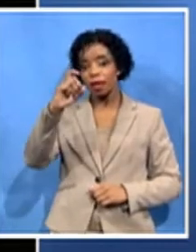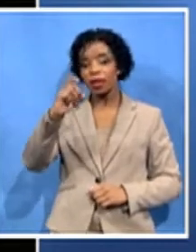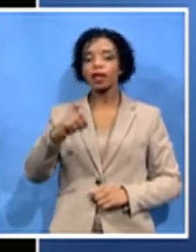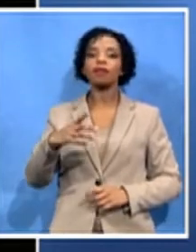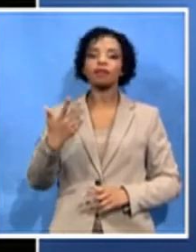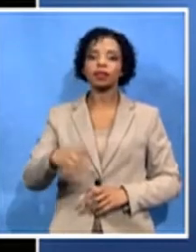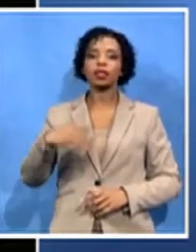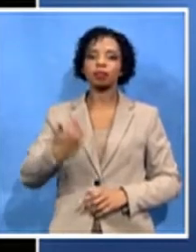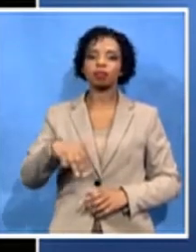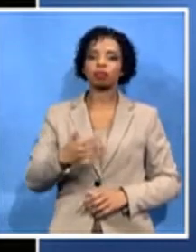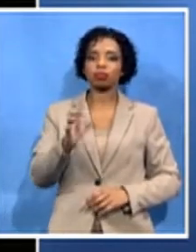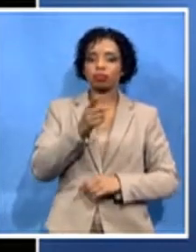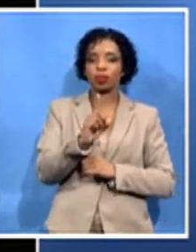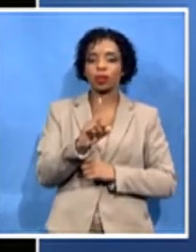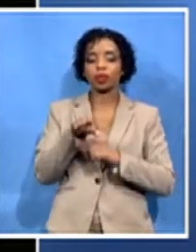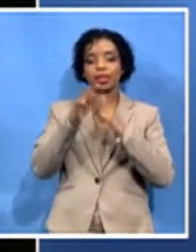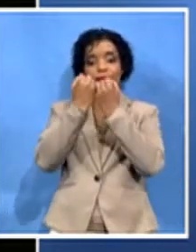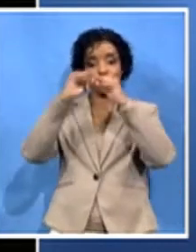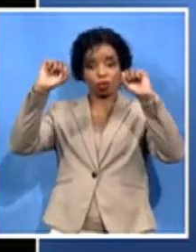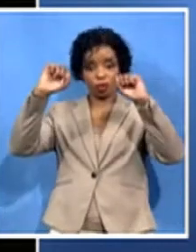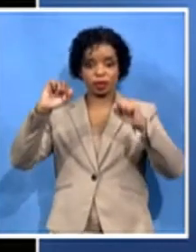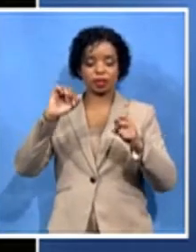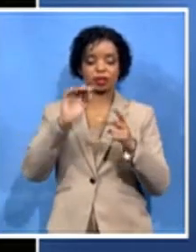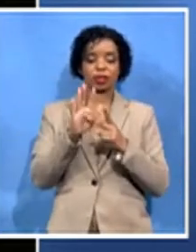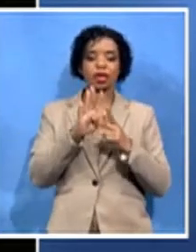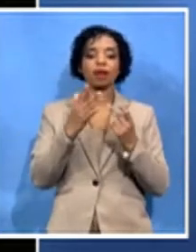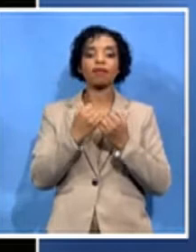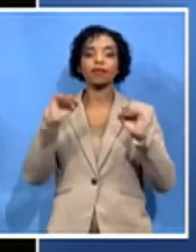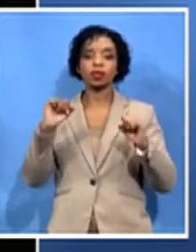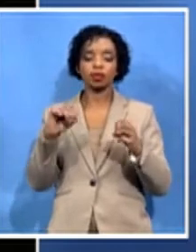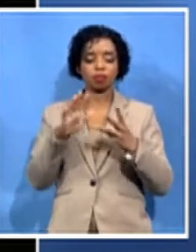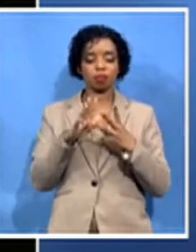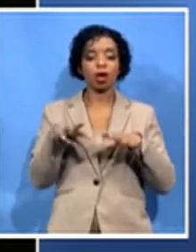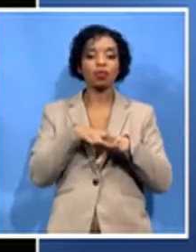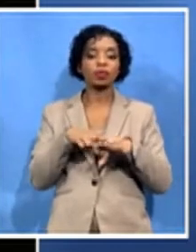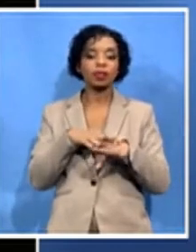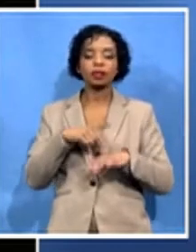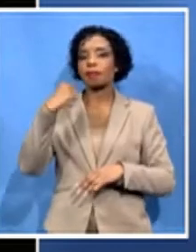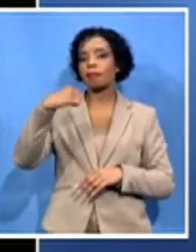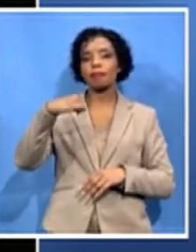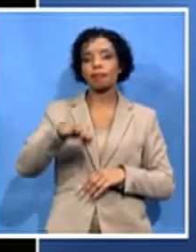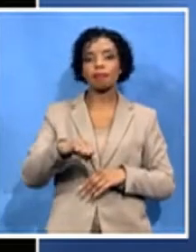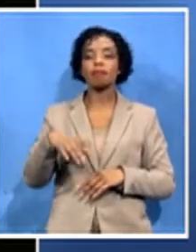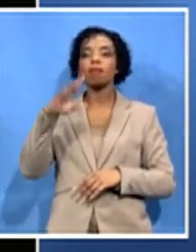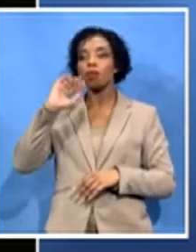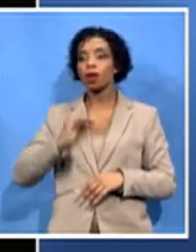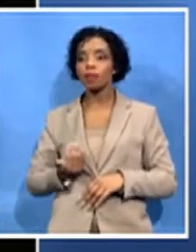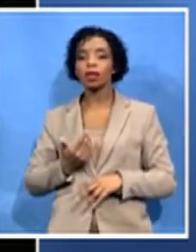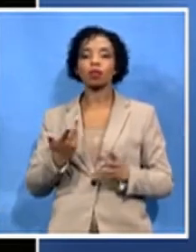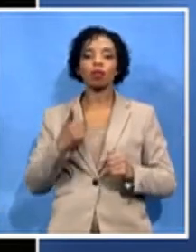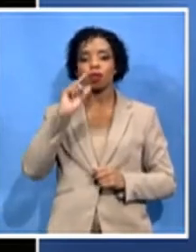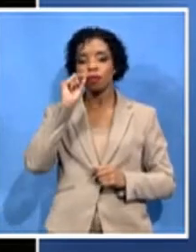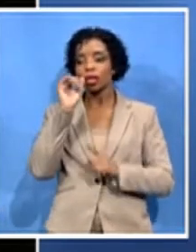of freedom, of non-racialism, of non-sexism. And he believed that equality is a right